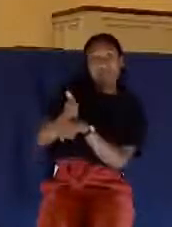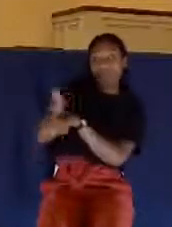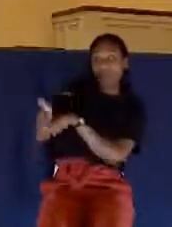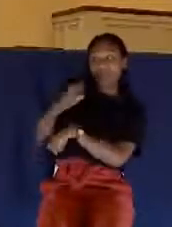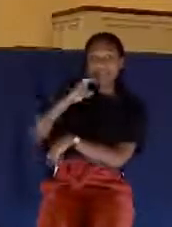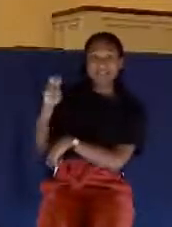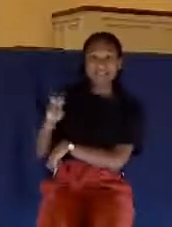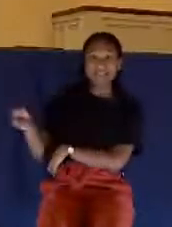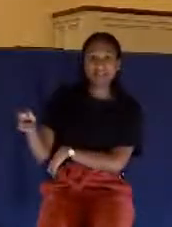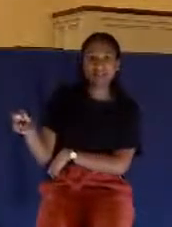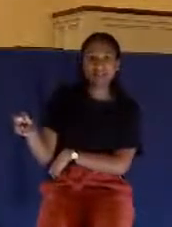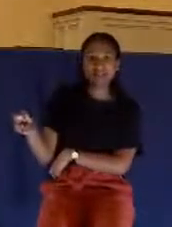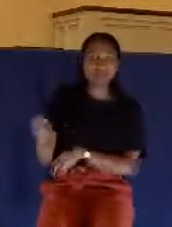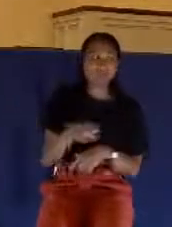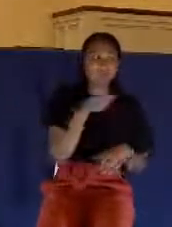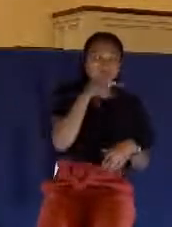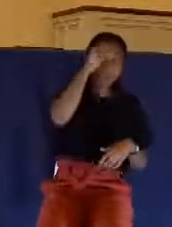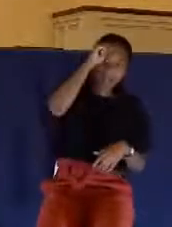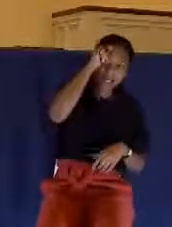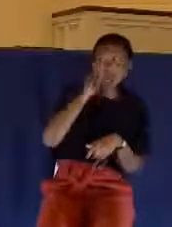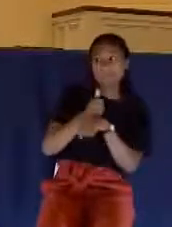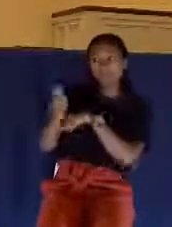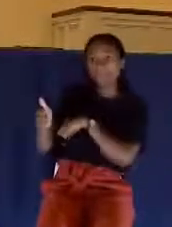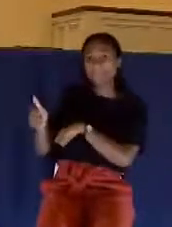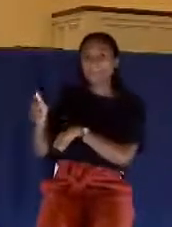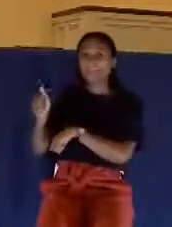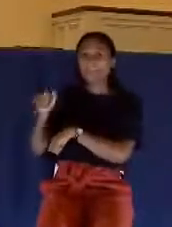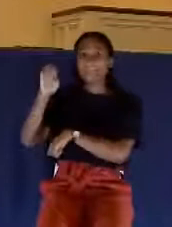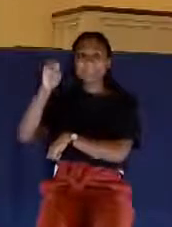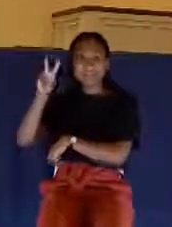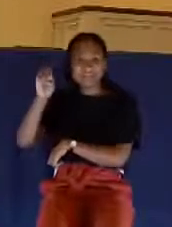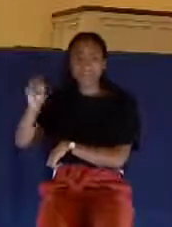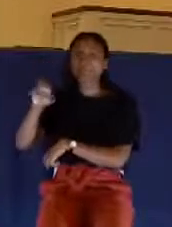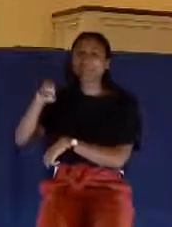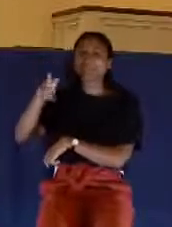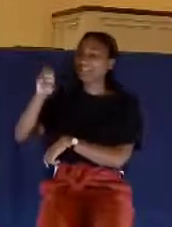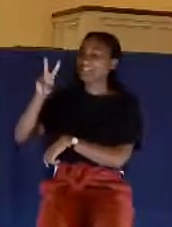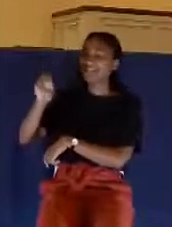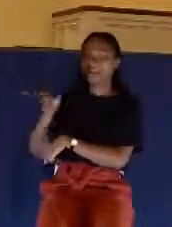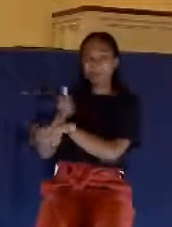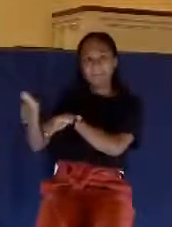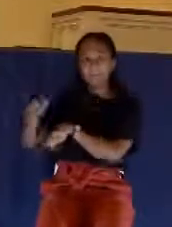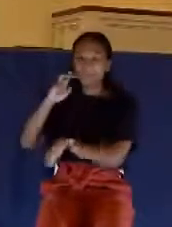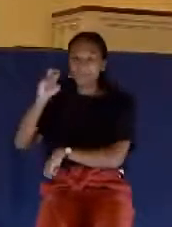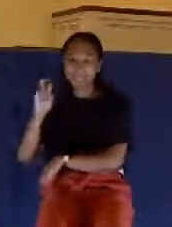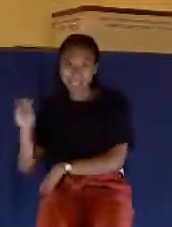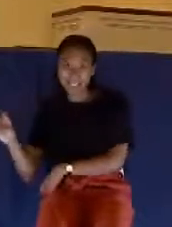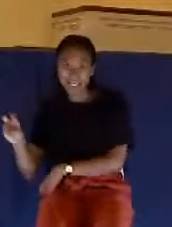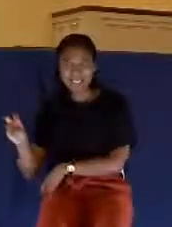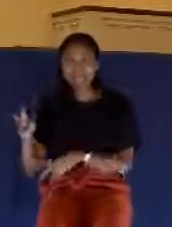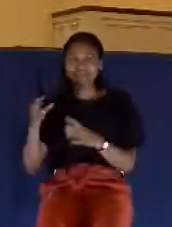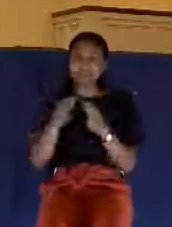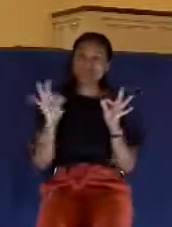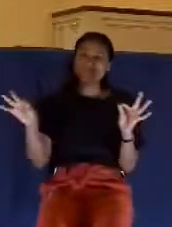It's like the one country preacher said, Adam blamed Eve. Eve blamed the serpent. The serpent didn't have a leg to stand on.